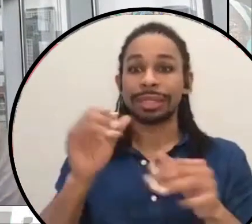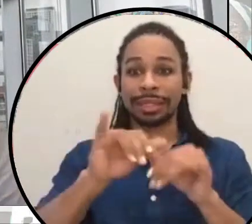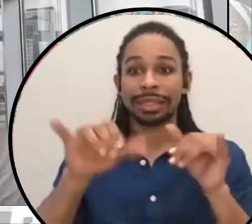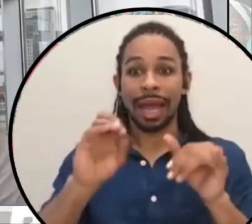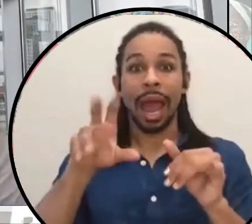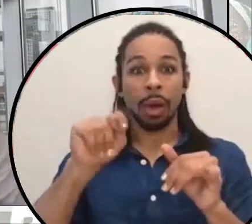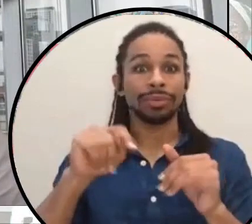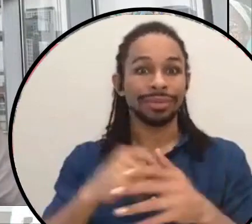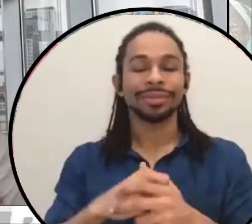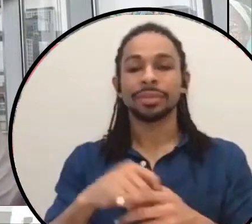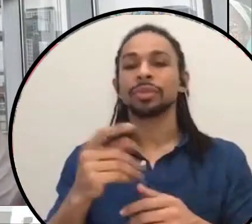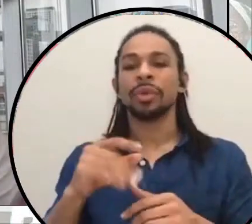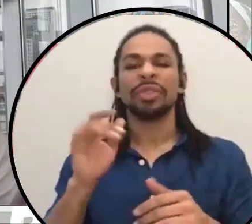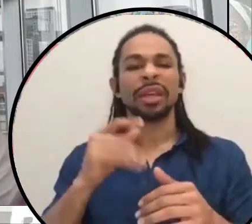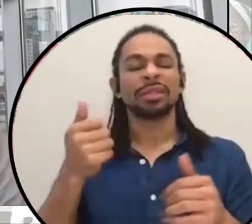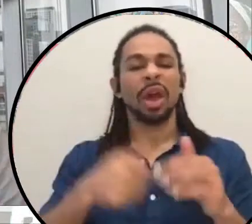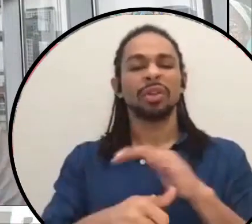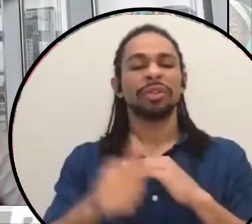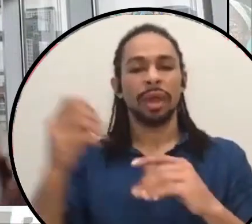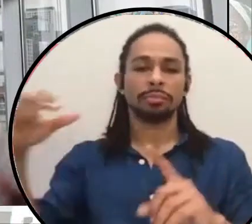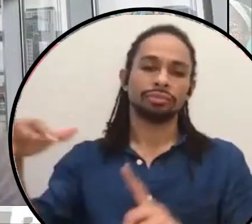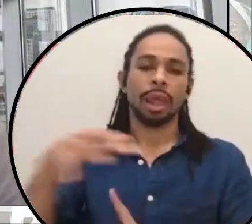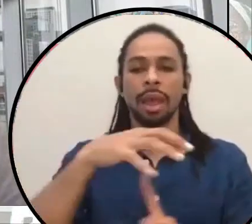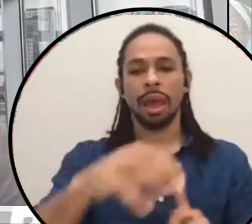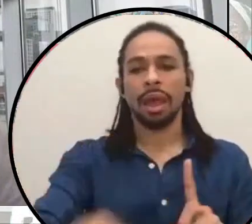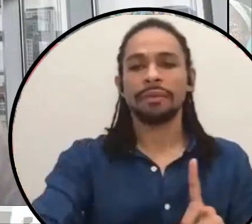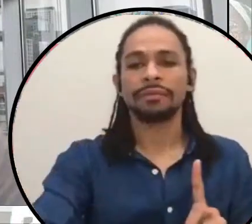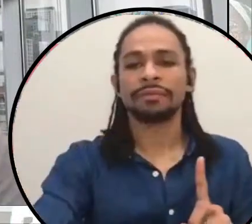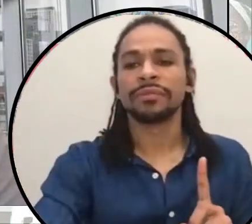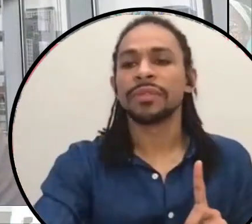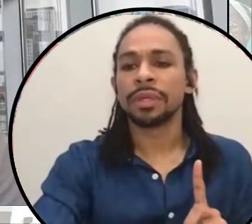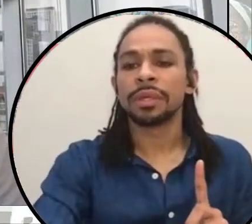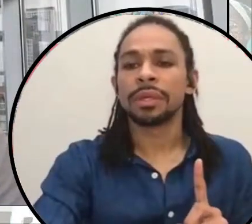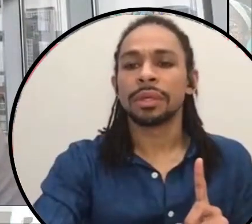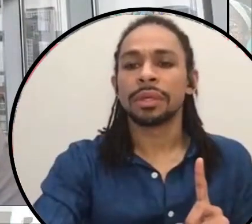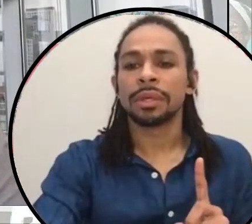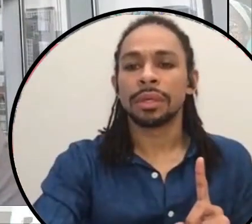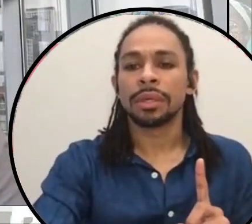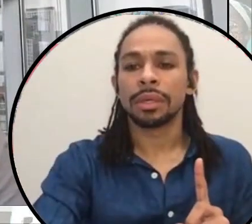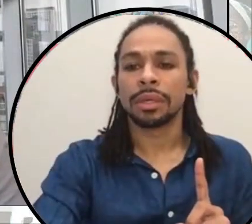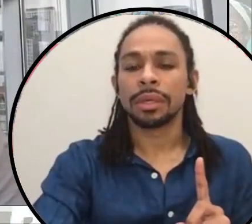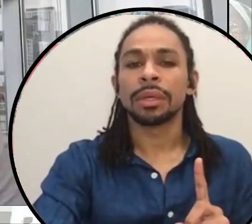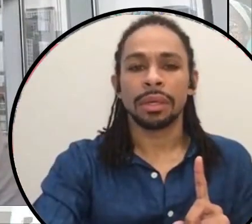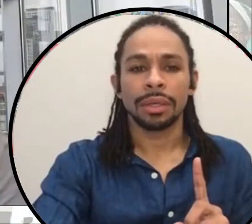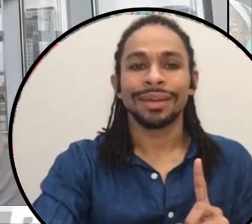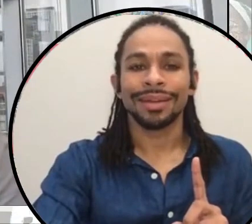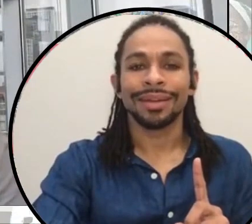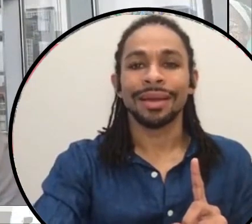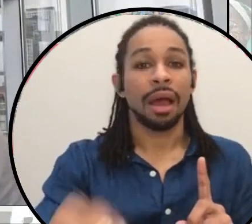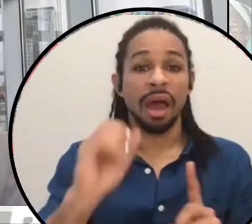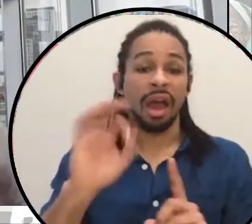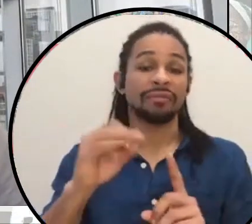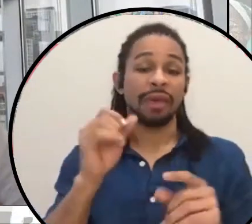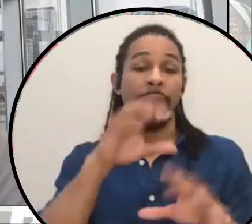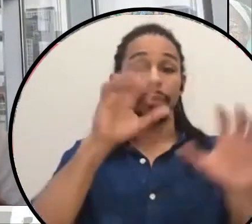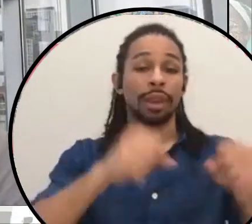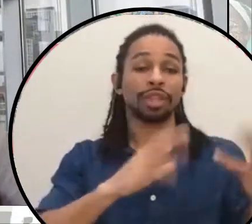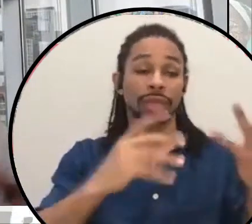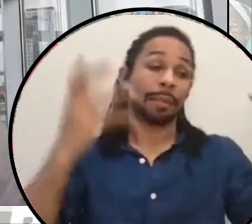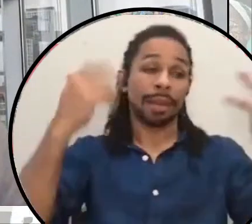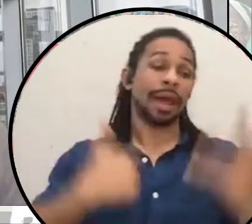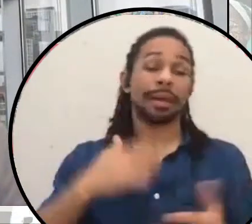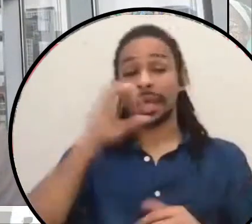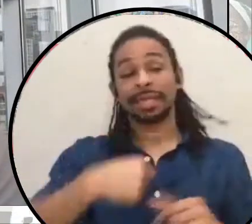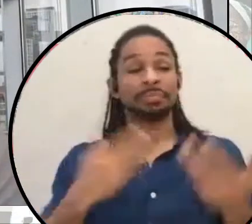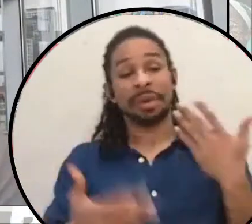the umbrella or the ambit of, uh, abolition, then I'm probably an abolitionist, but, uh, I wanna, I